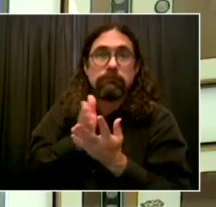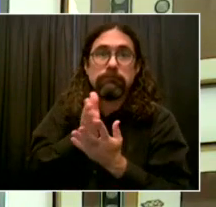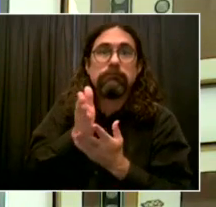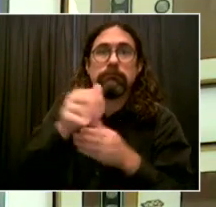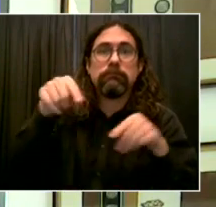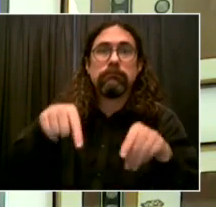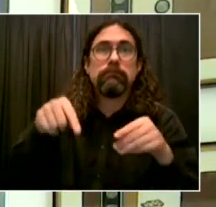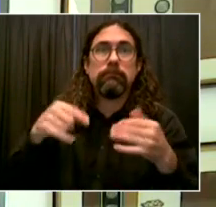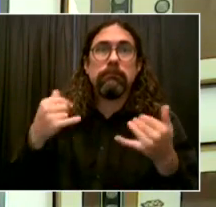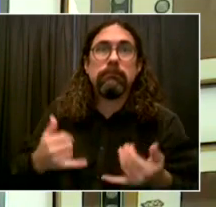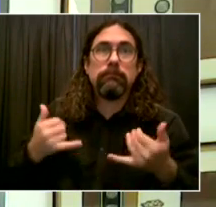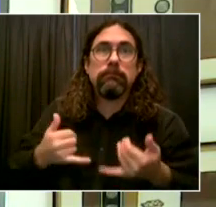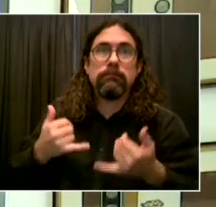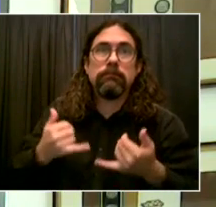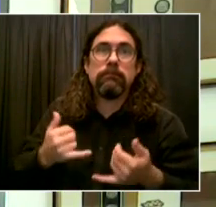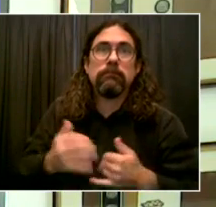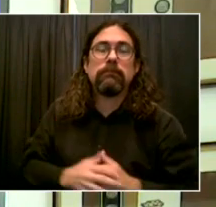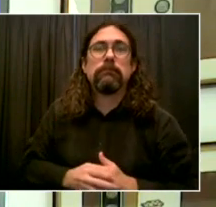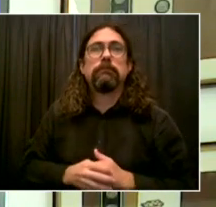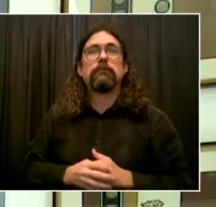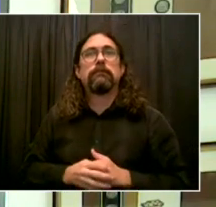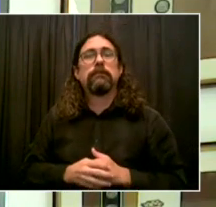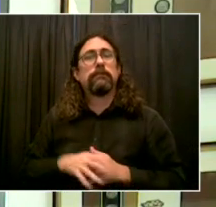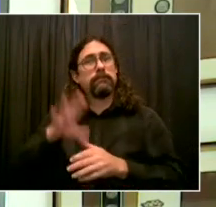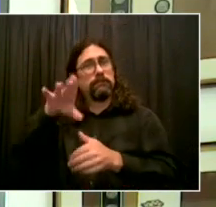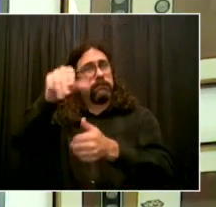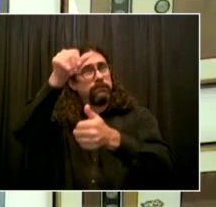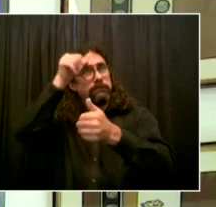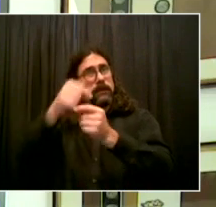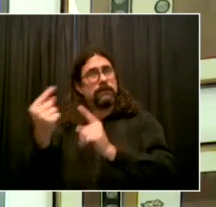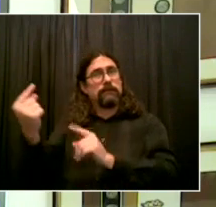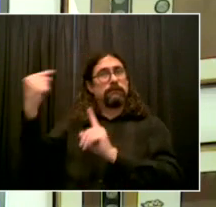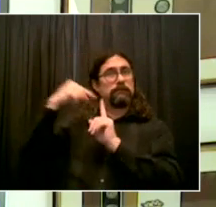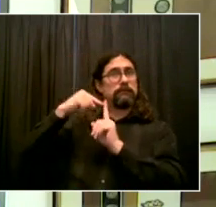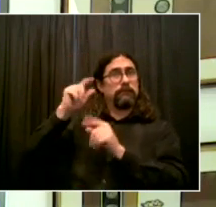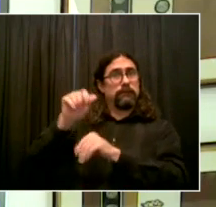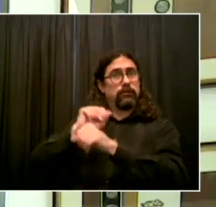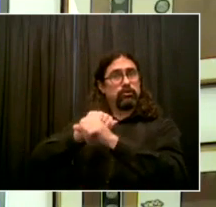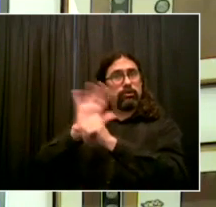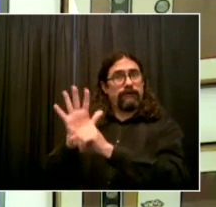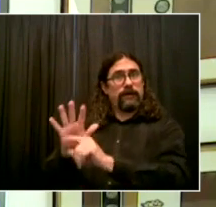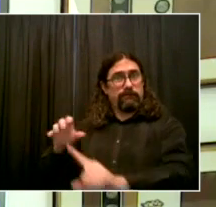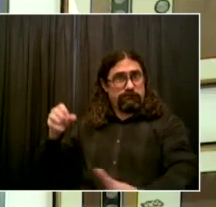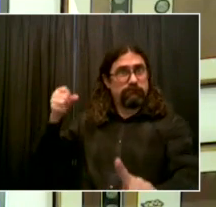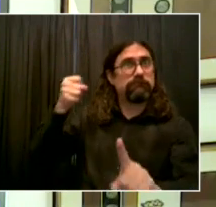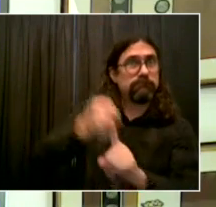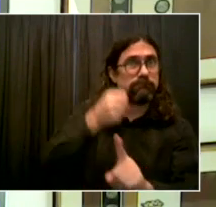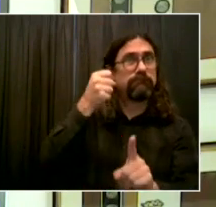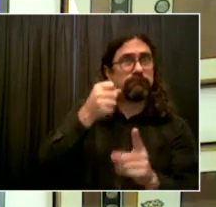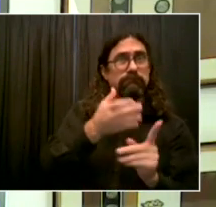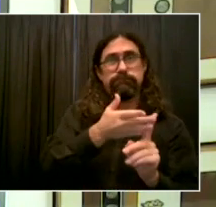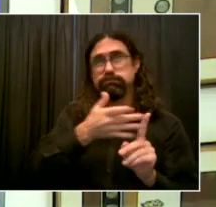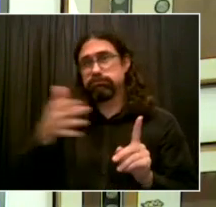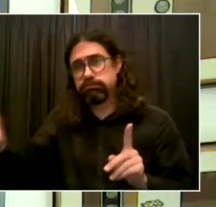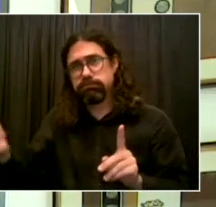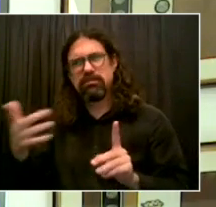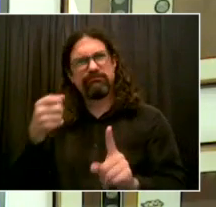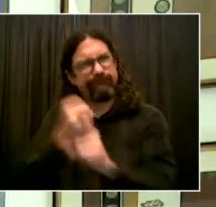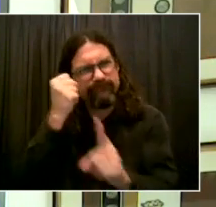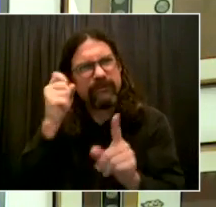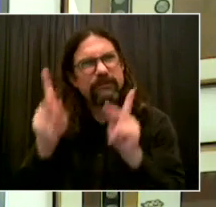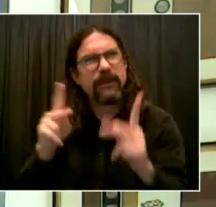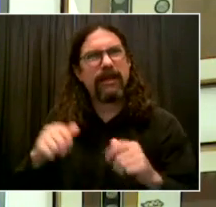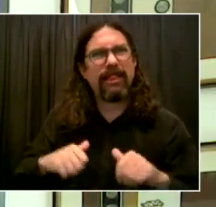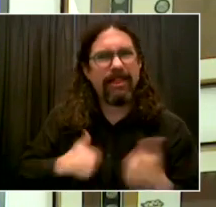economic devastation brought by this pandemic, we are determined that this will never happen again. This groundbreaking